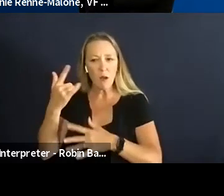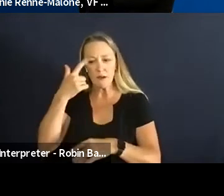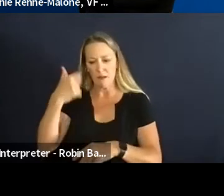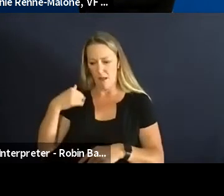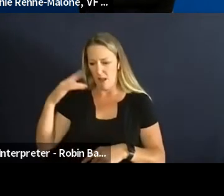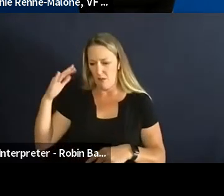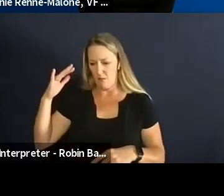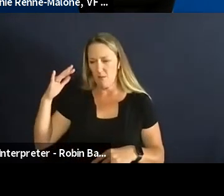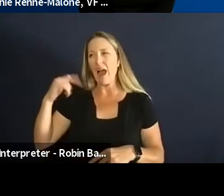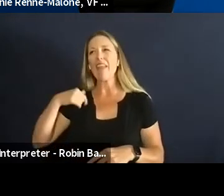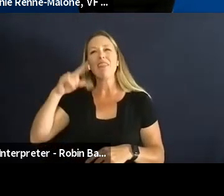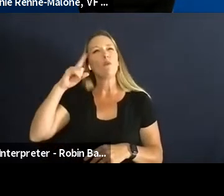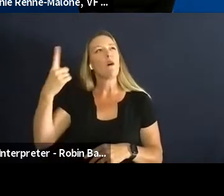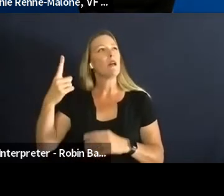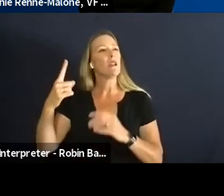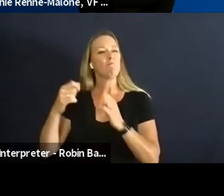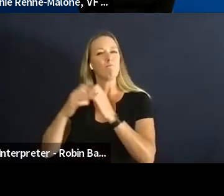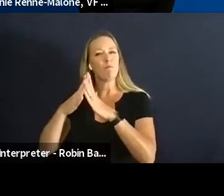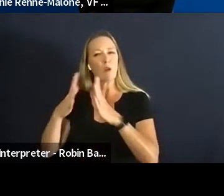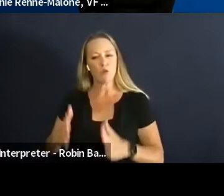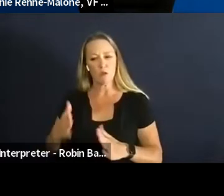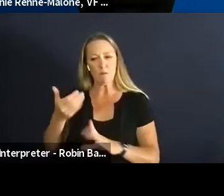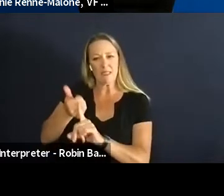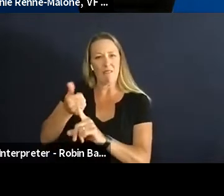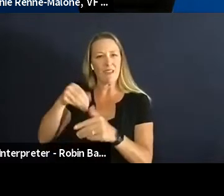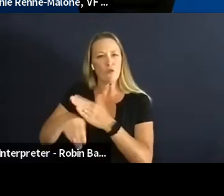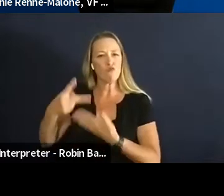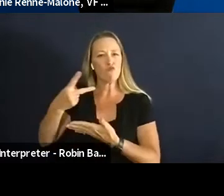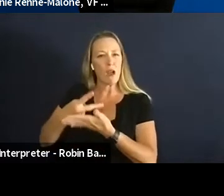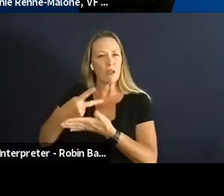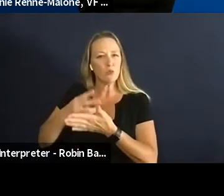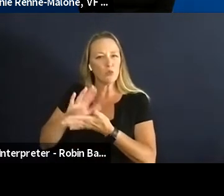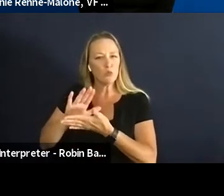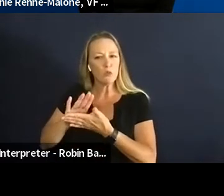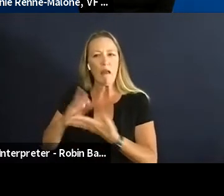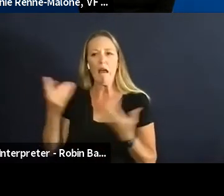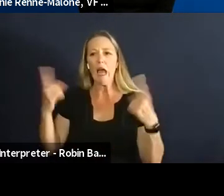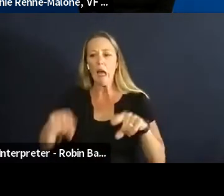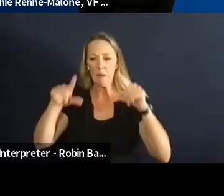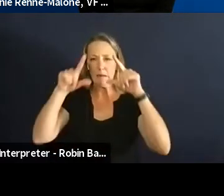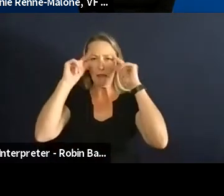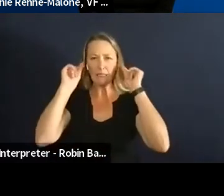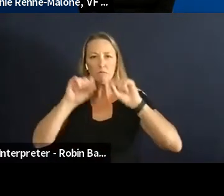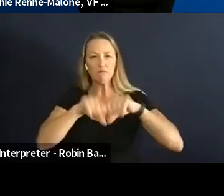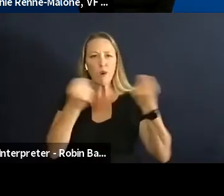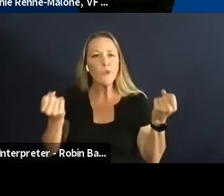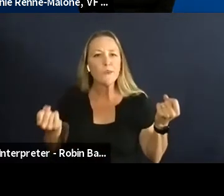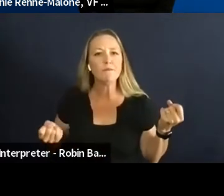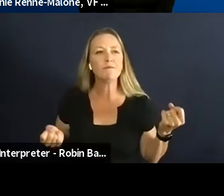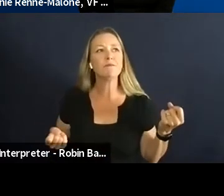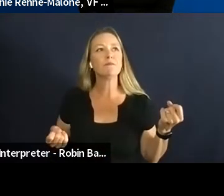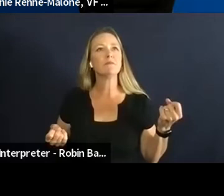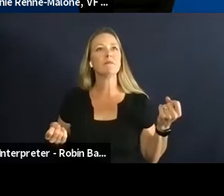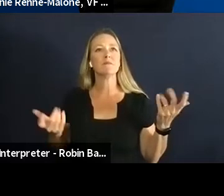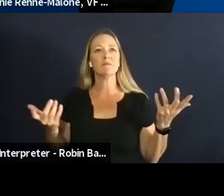that one of the founders they were in grad school and he broke his glasses and he went the